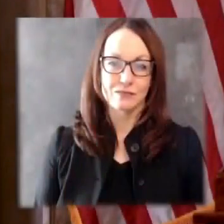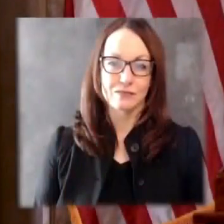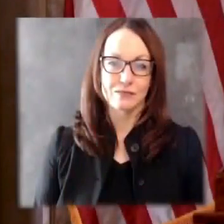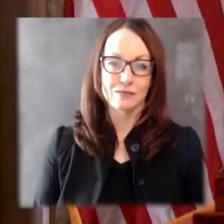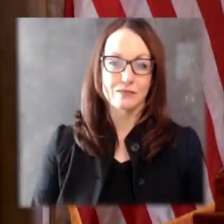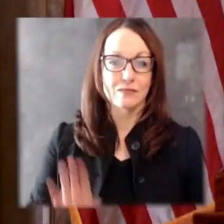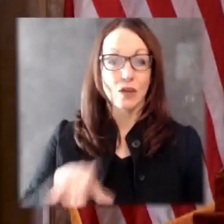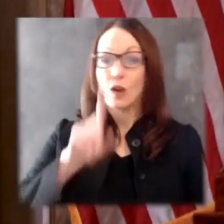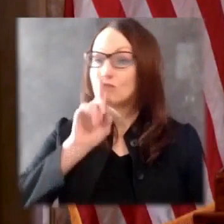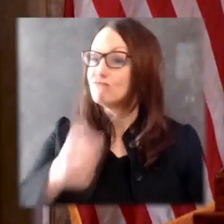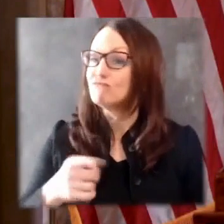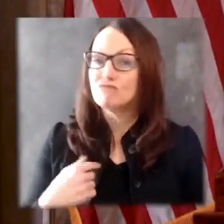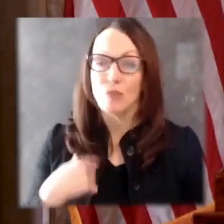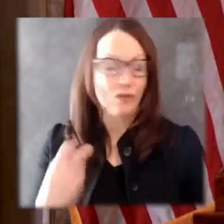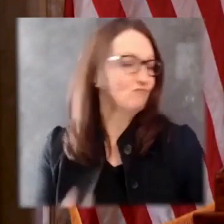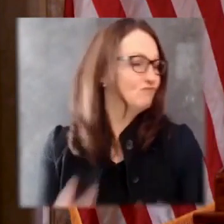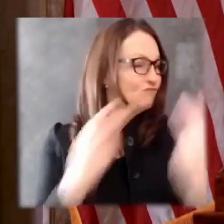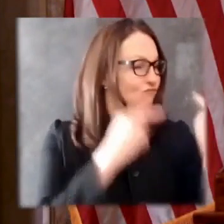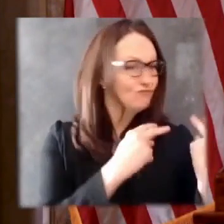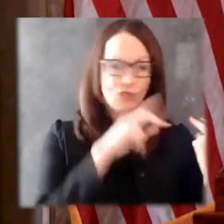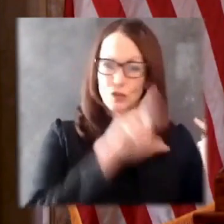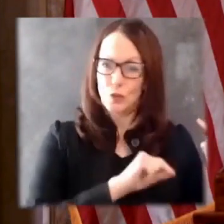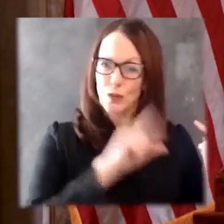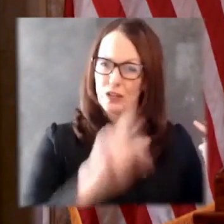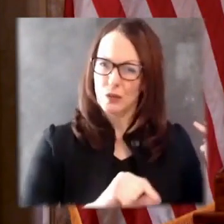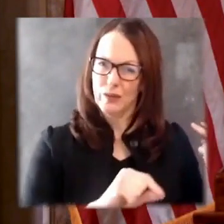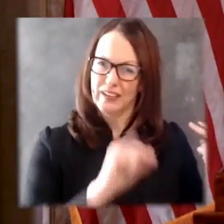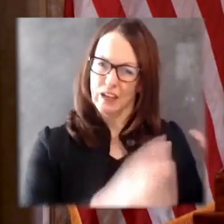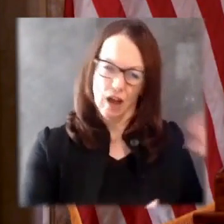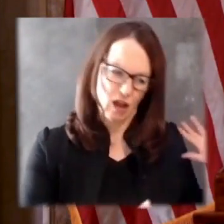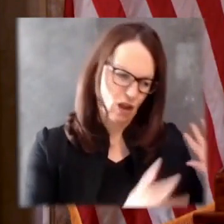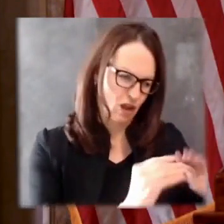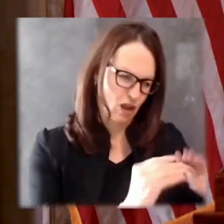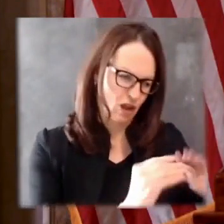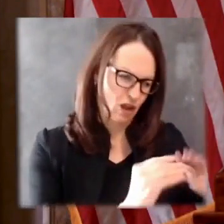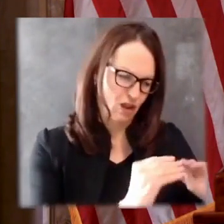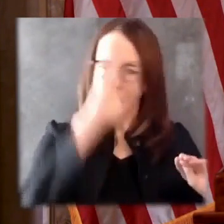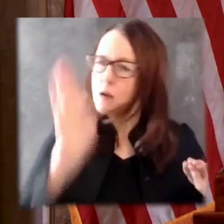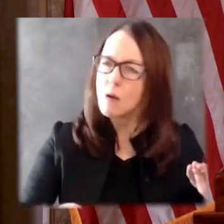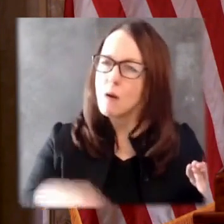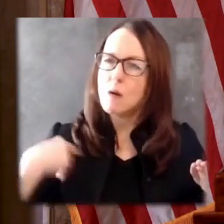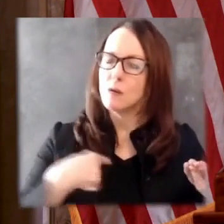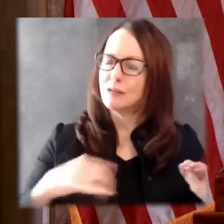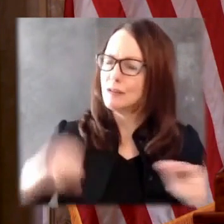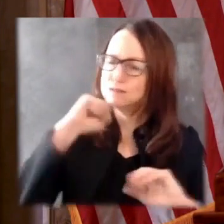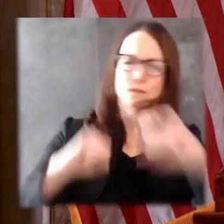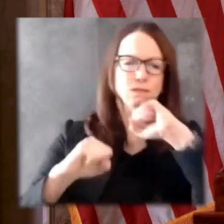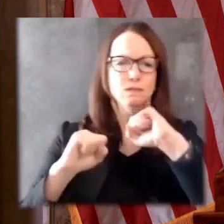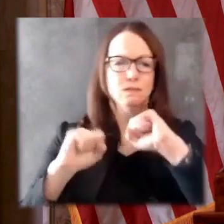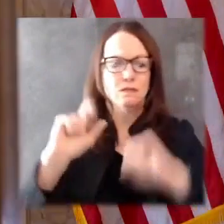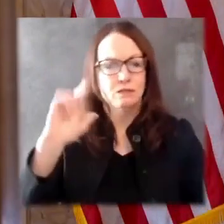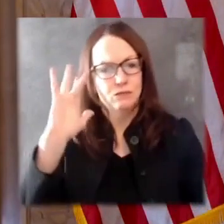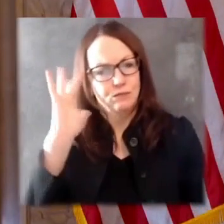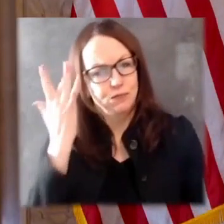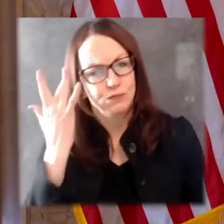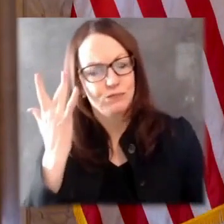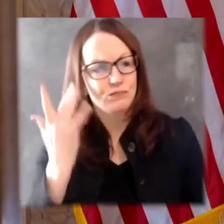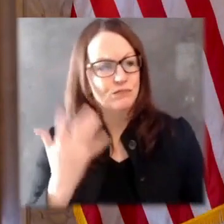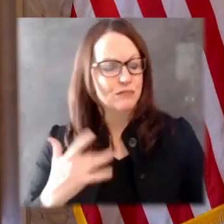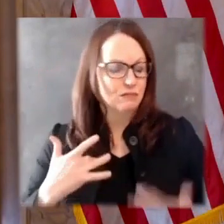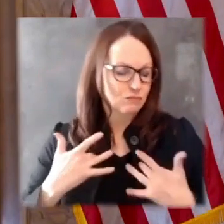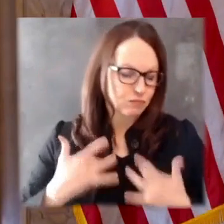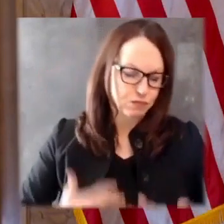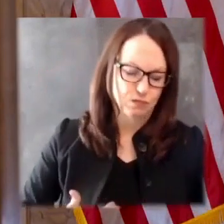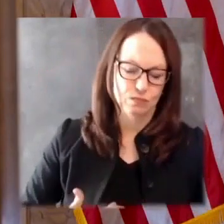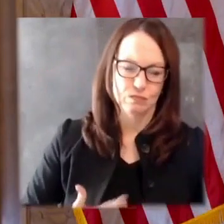It's tempting to look back and see a year rife with heartbreak, setbacks, and loss. Because it was. From our